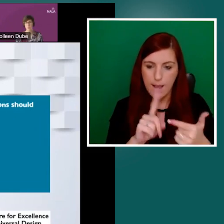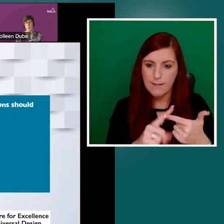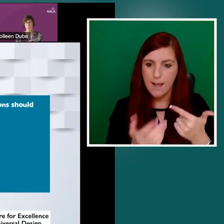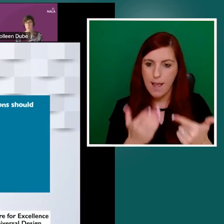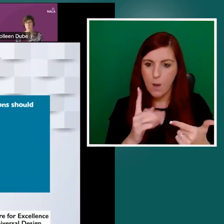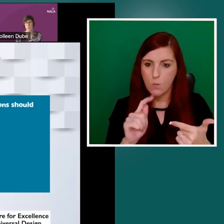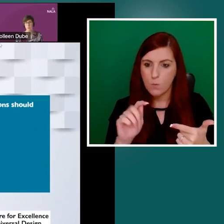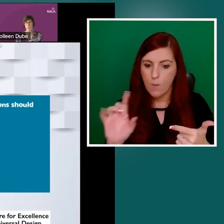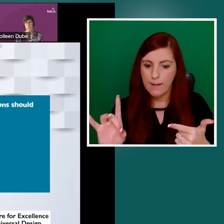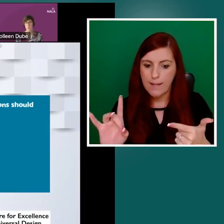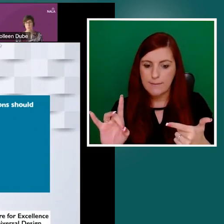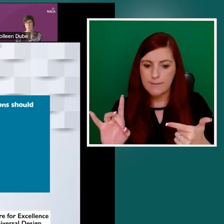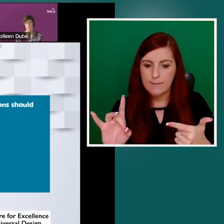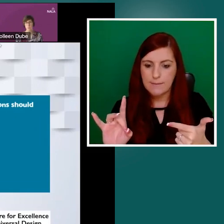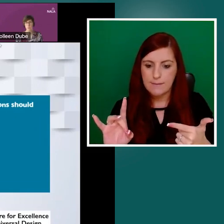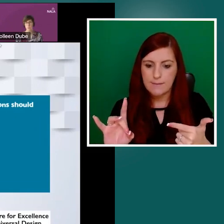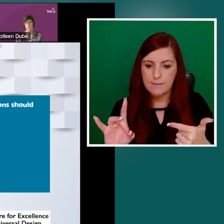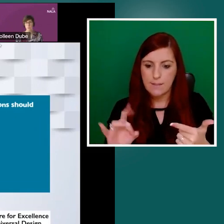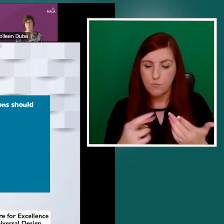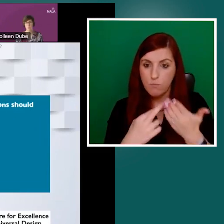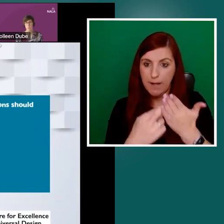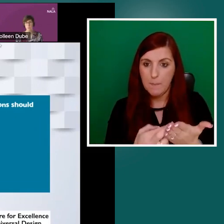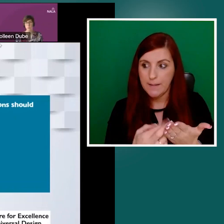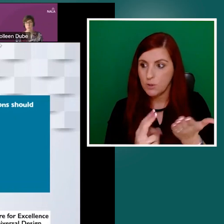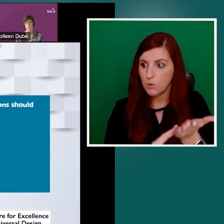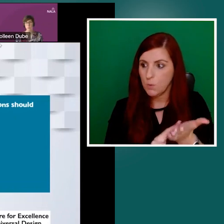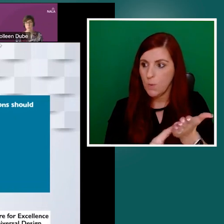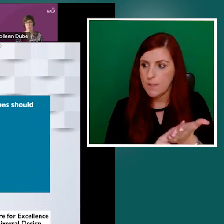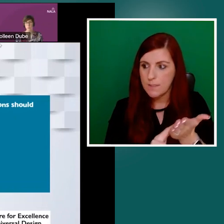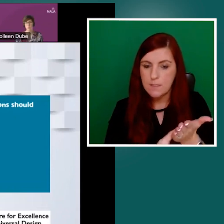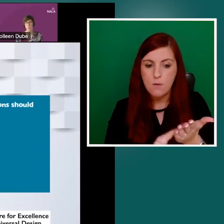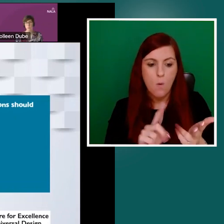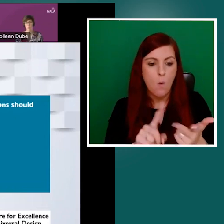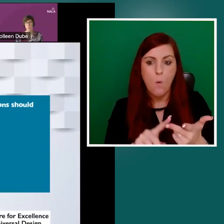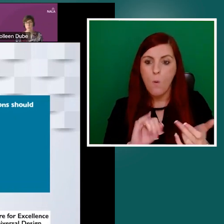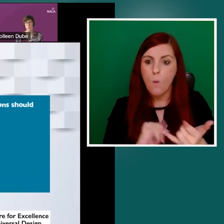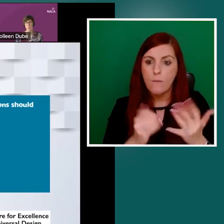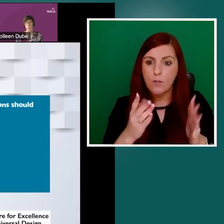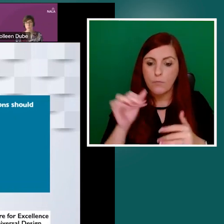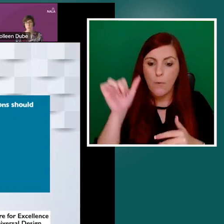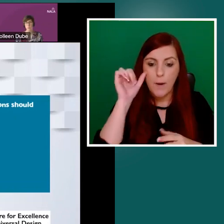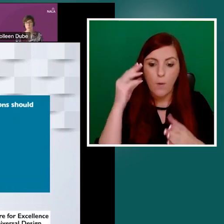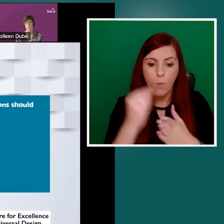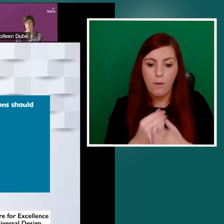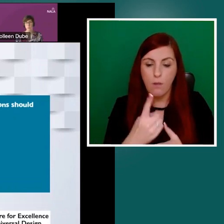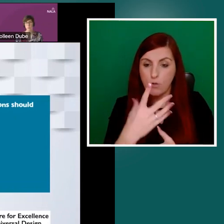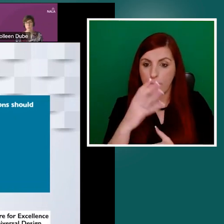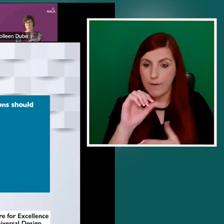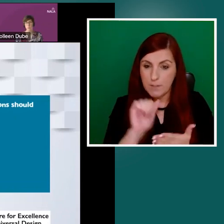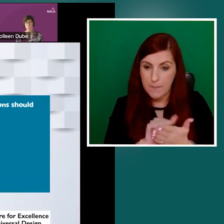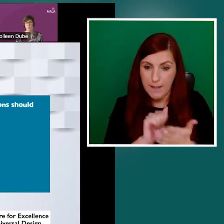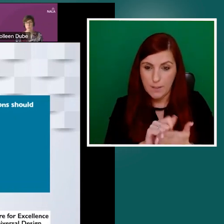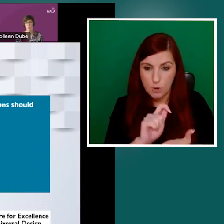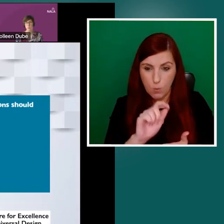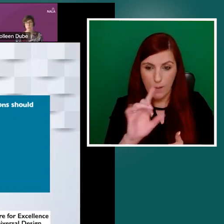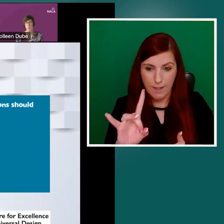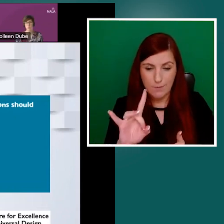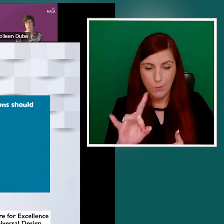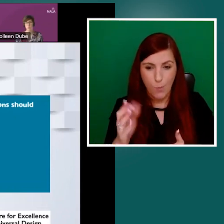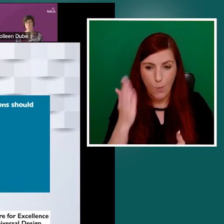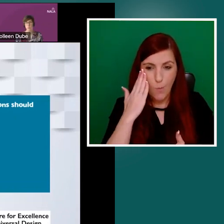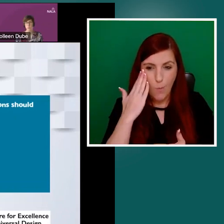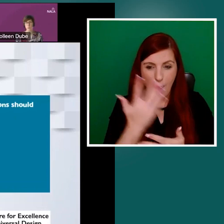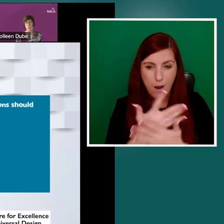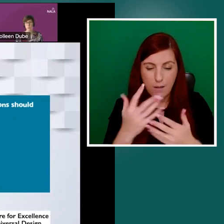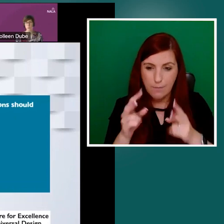familiar with the 150 page toolkit will appreciate that many of the visual graphic examples have been retained, as well as the tip